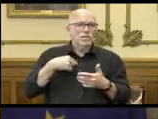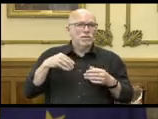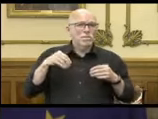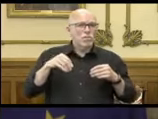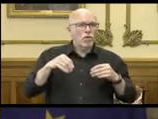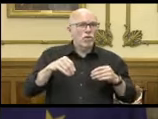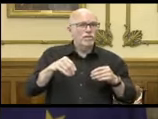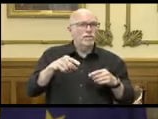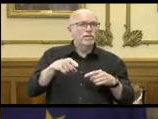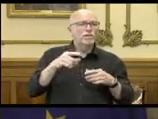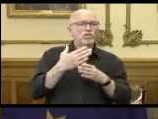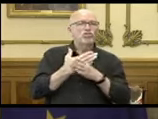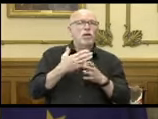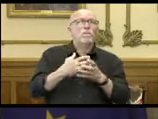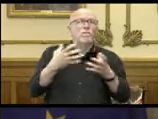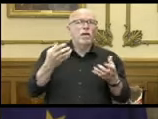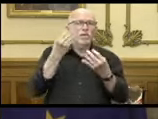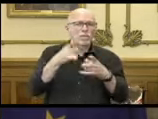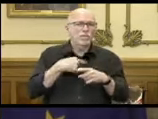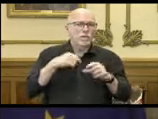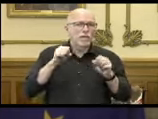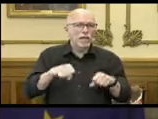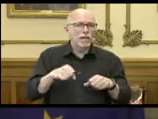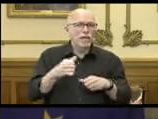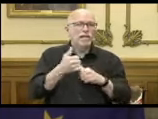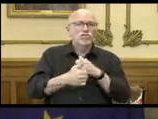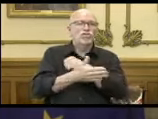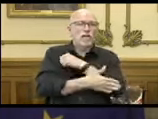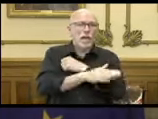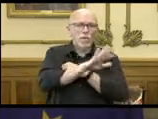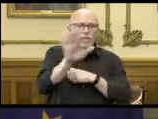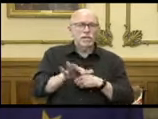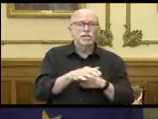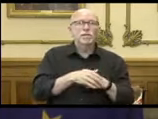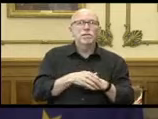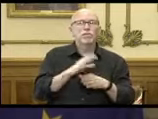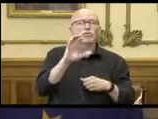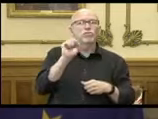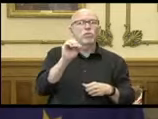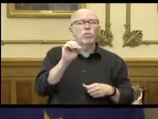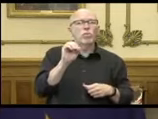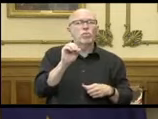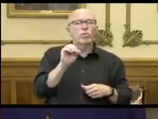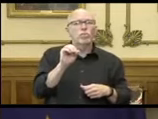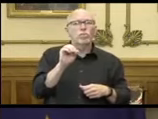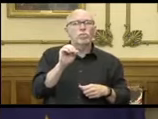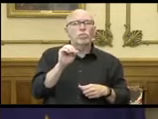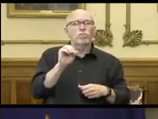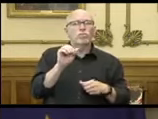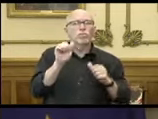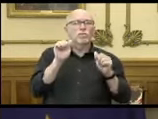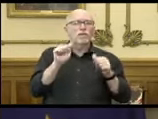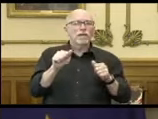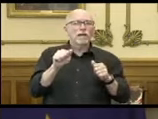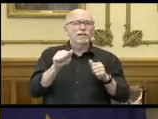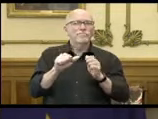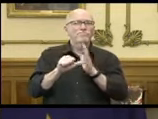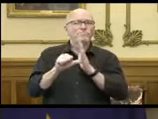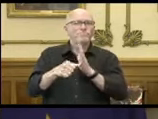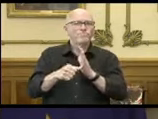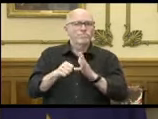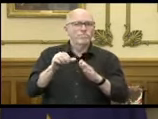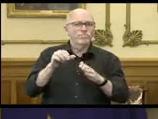sharing as much information as we can on a county-by-county basis so that that can be stressed on the